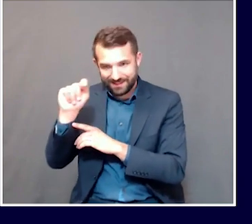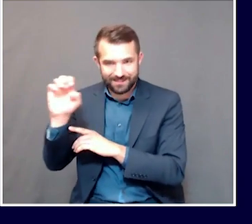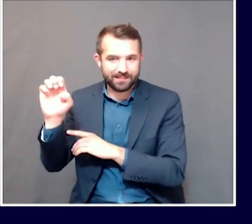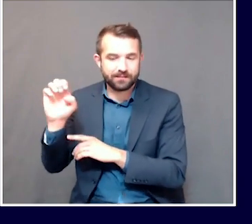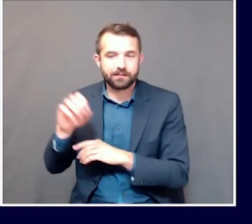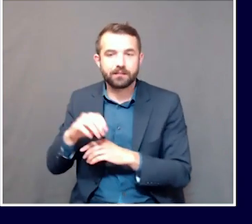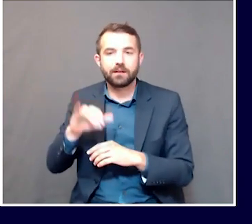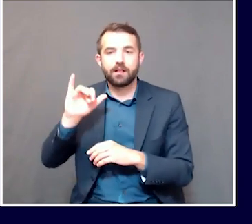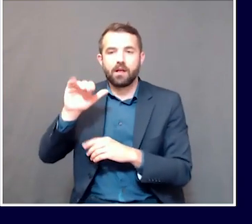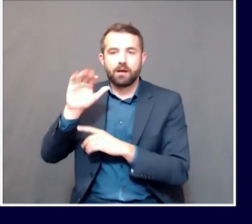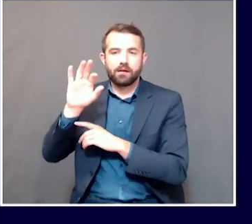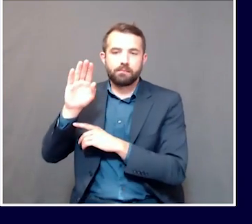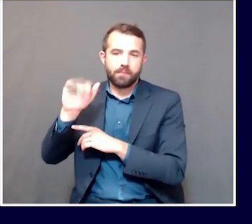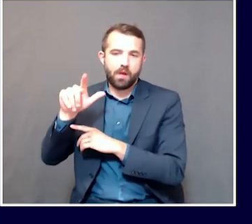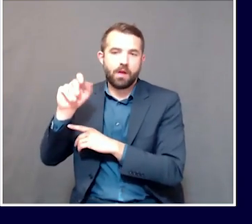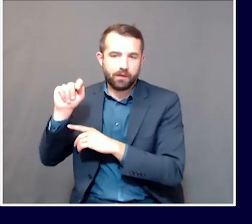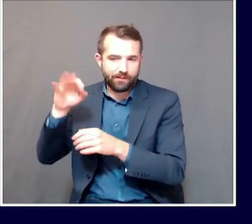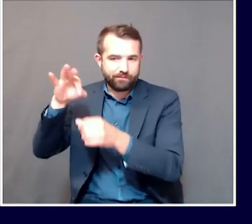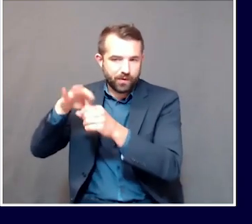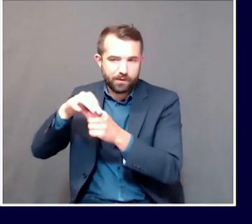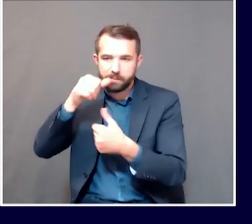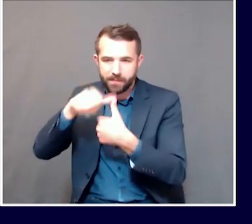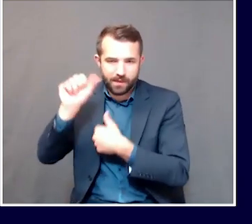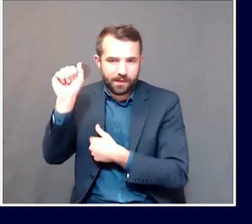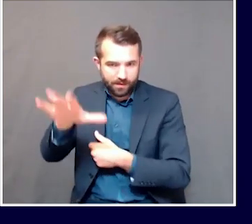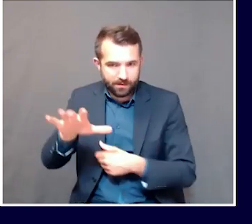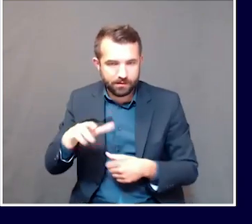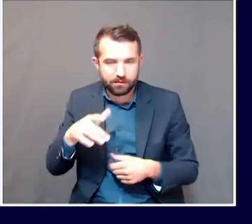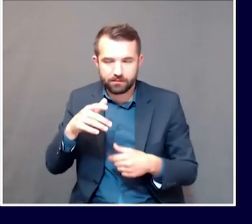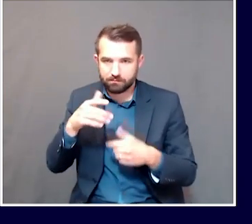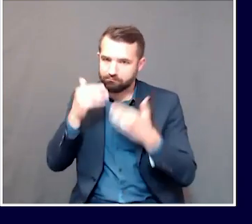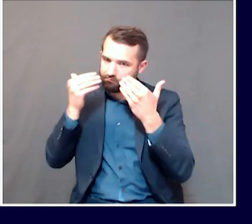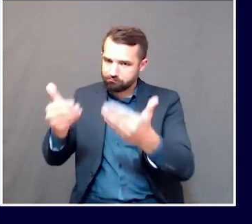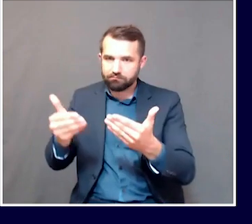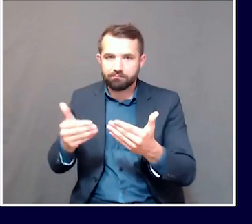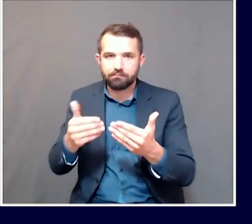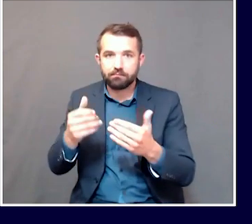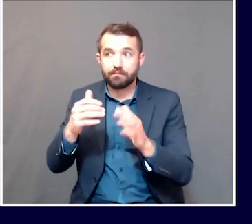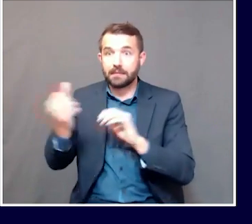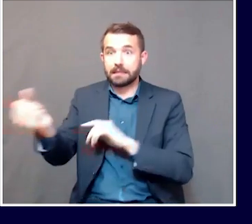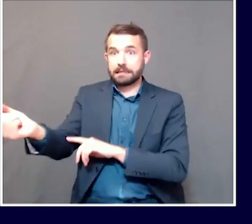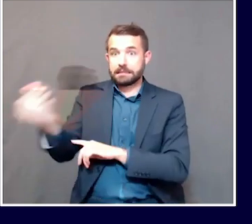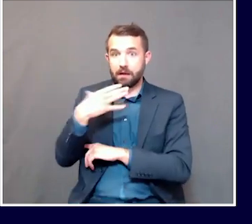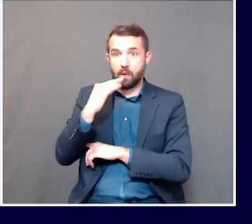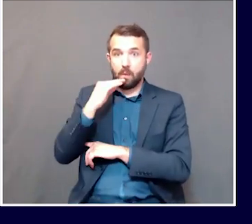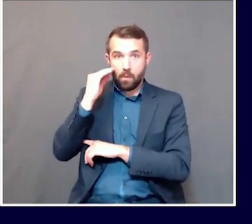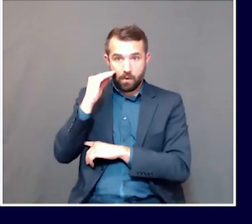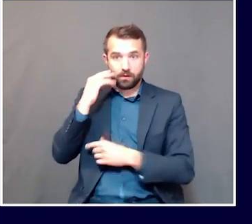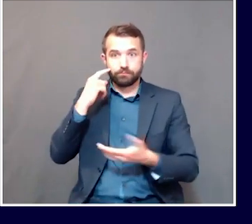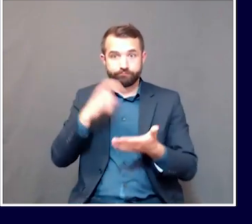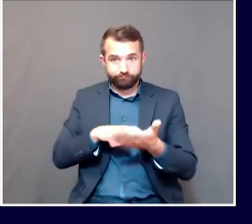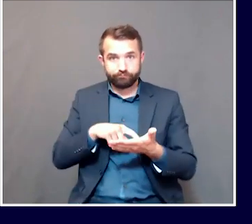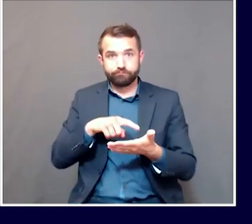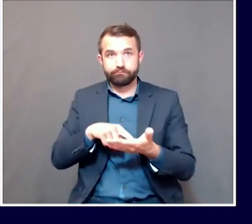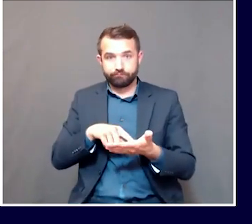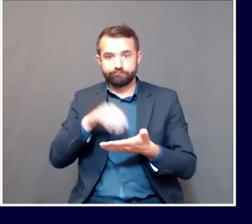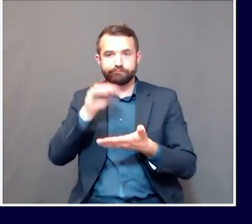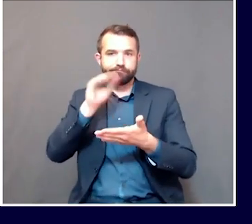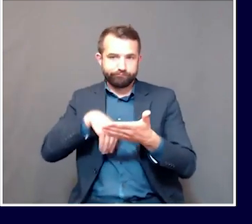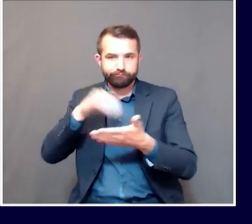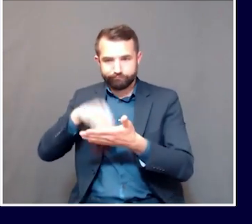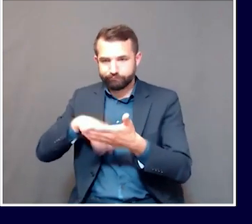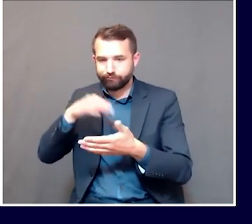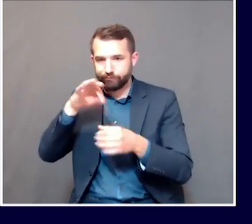send a card, request an absentee ballot be sent you. You can hang on to it, you can return it immediately,